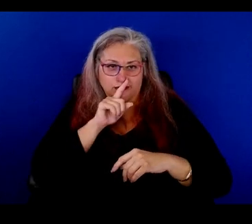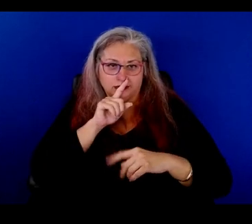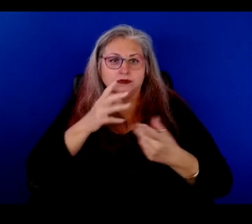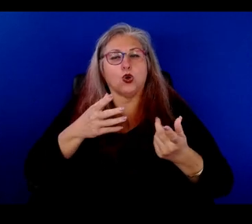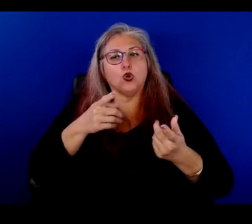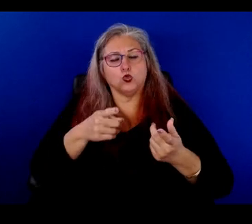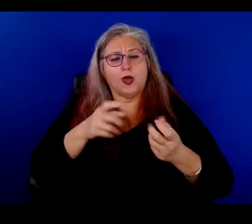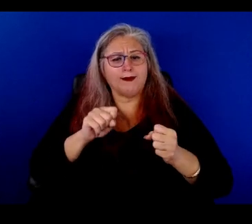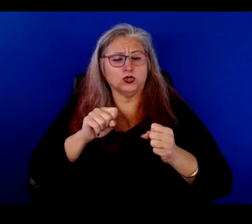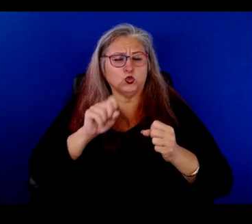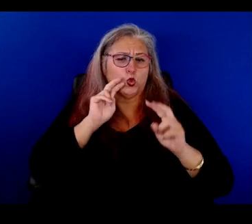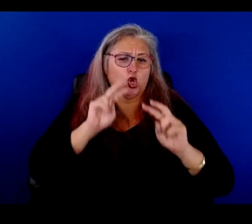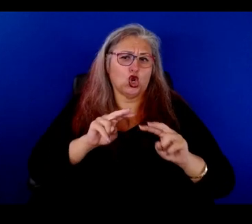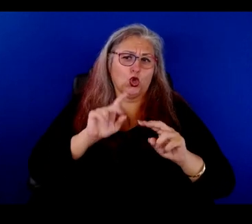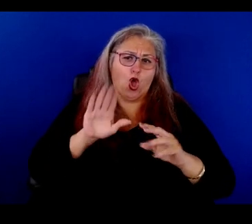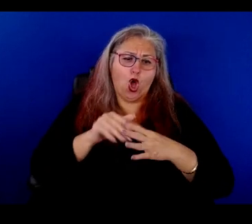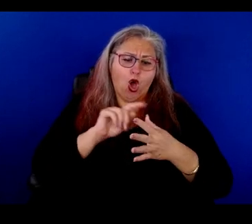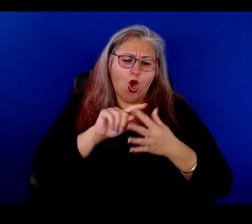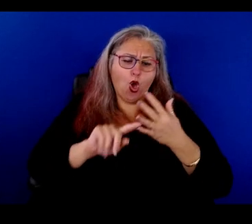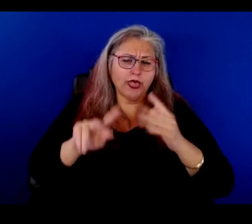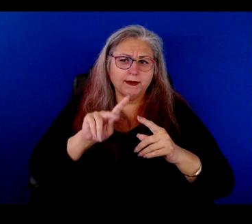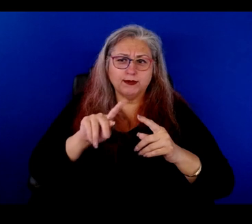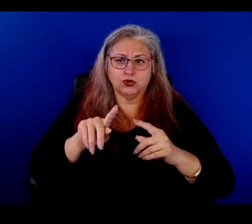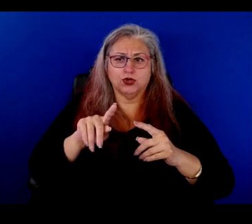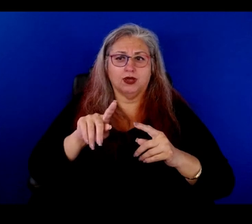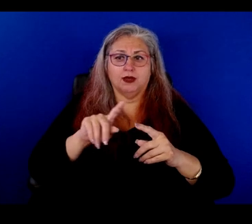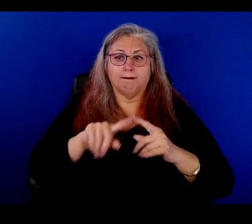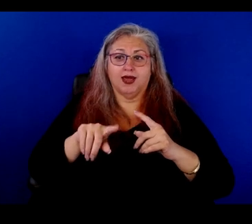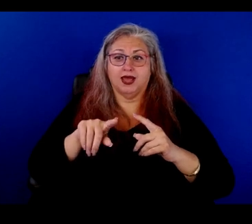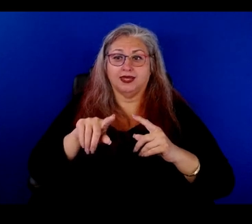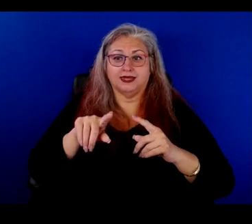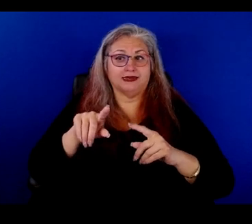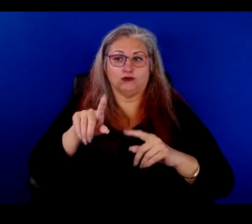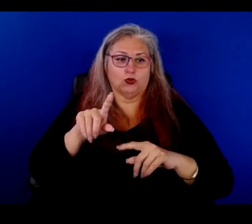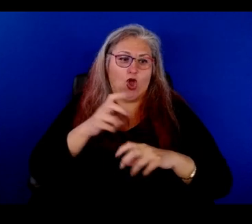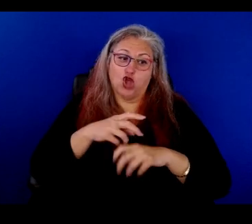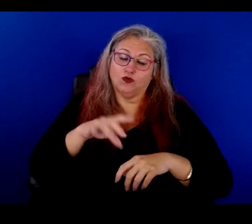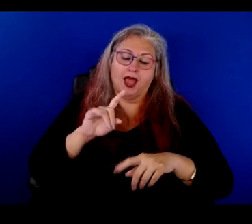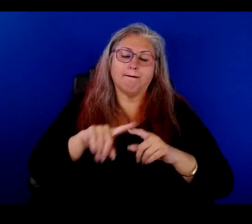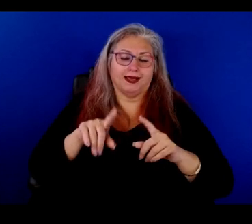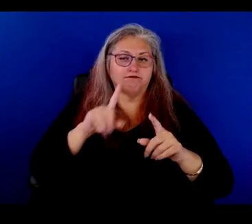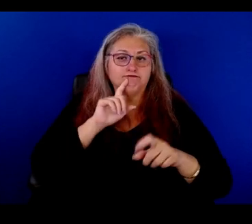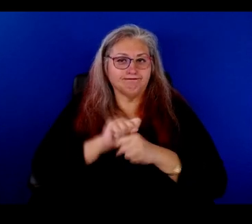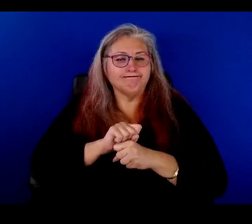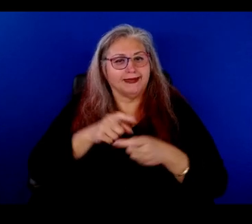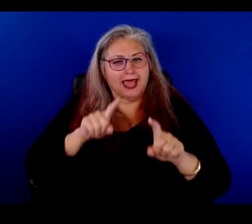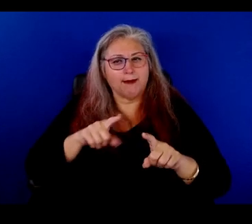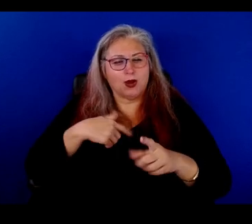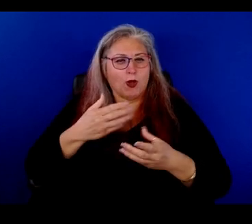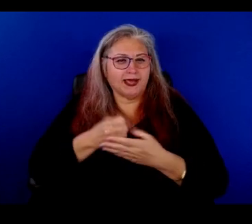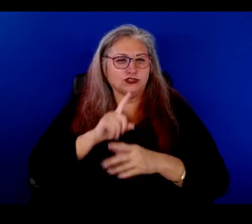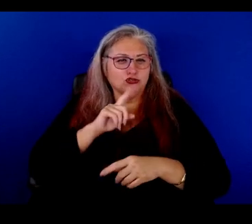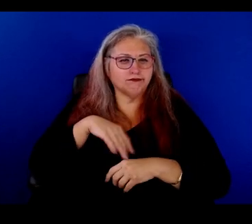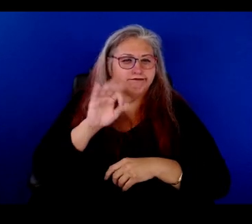so you can look up all these folks who did it, and you won't find any of that, but it was done, and, and, so I just wanted to say that. Yeah.